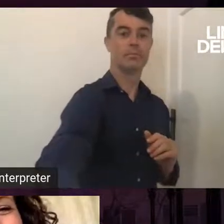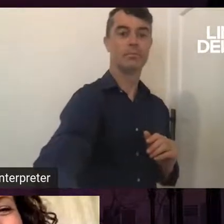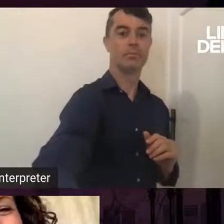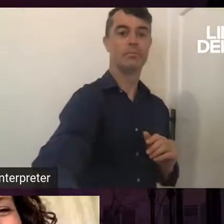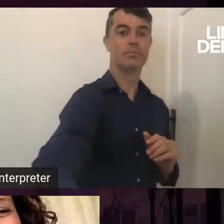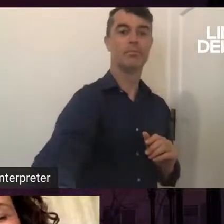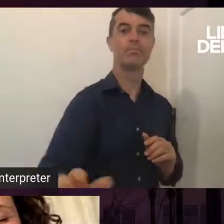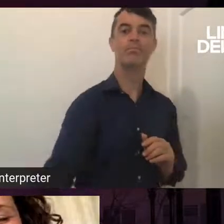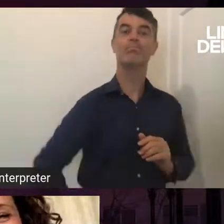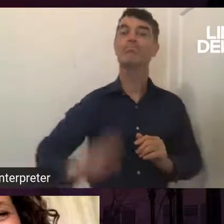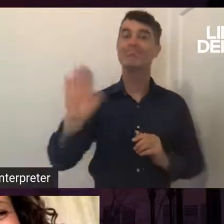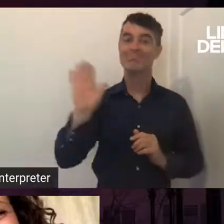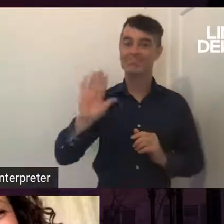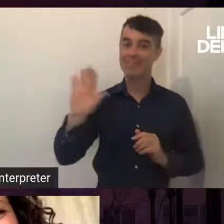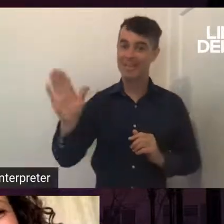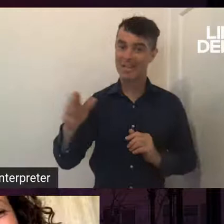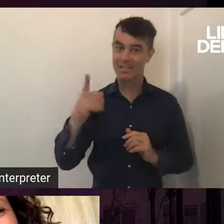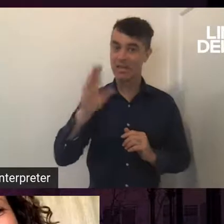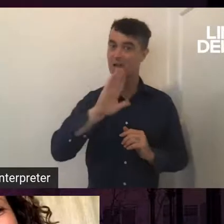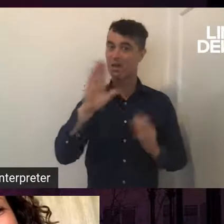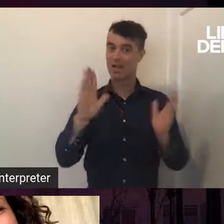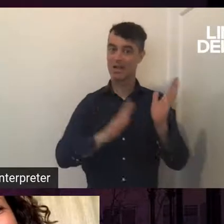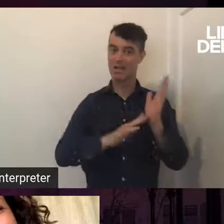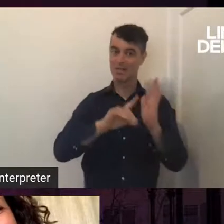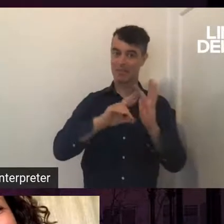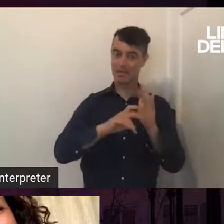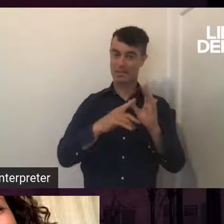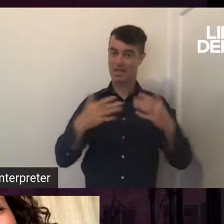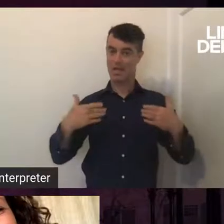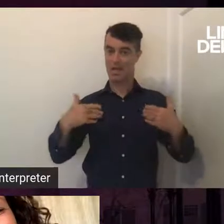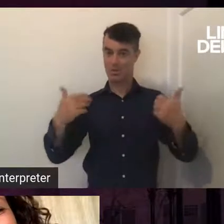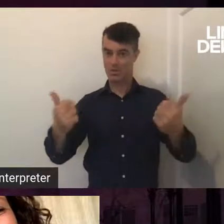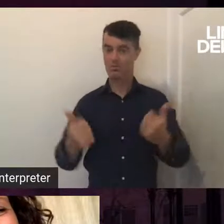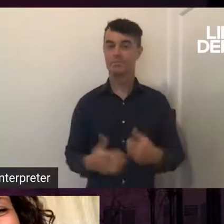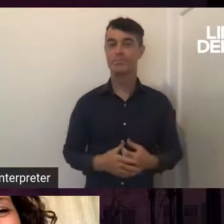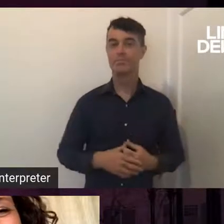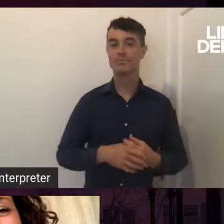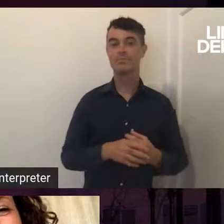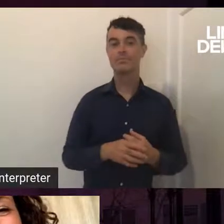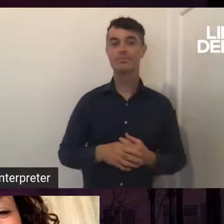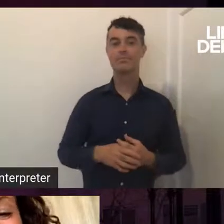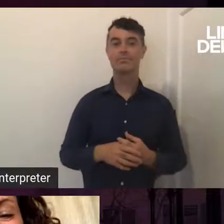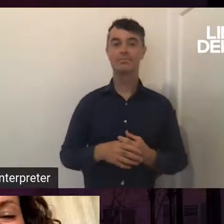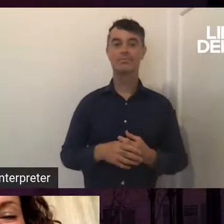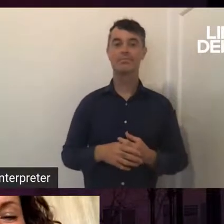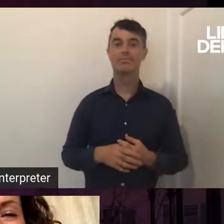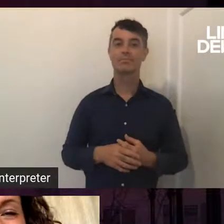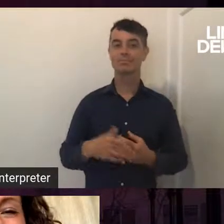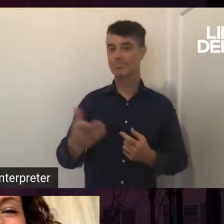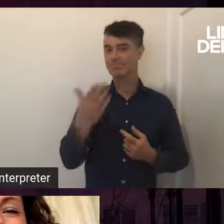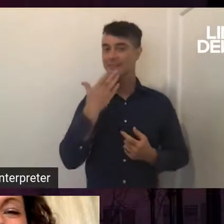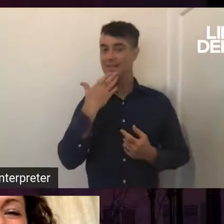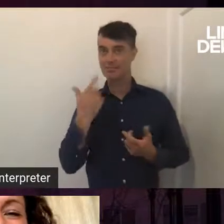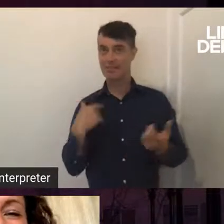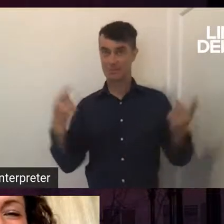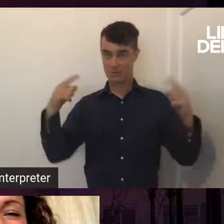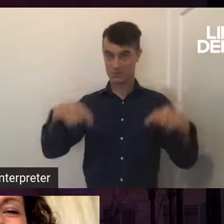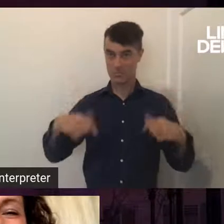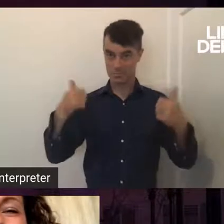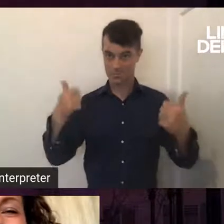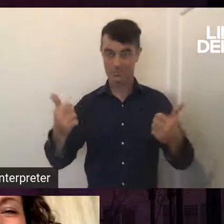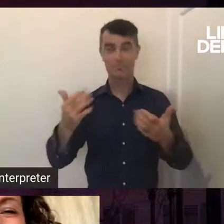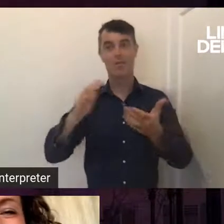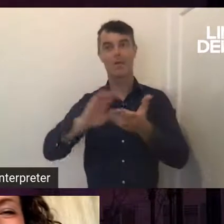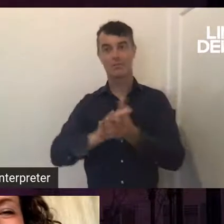Melinda. How are you? Very well. Thank you. That's good. Thanks for having me here today. Really appreciate